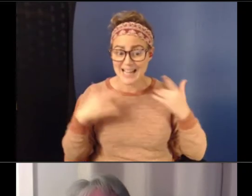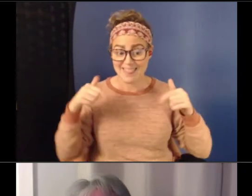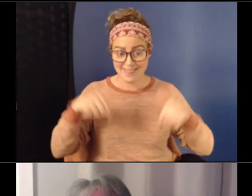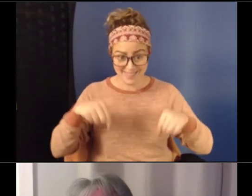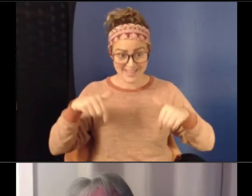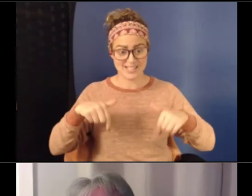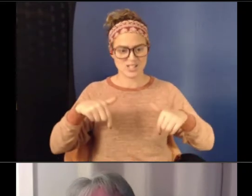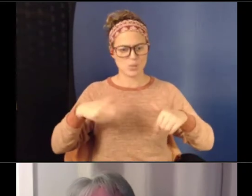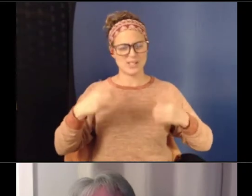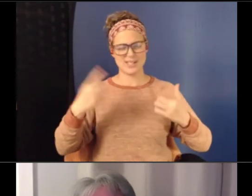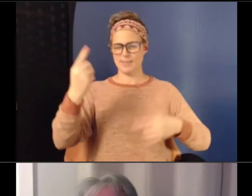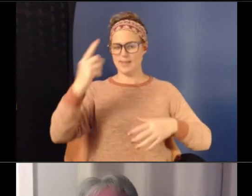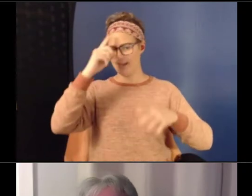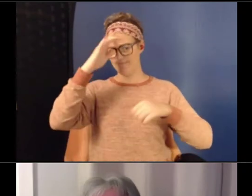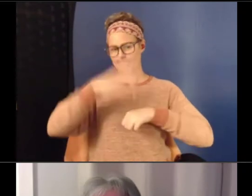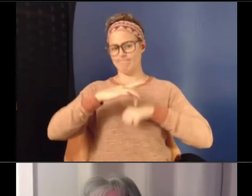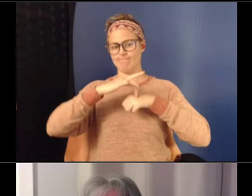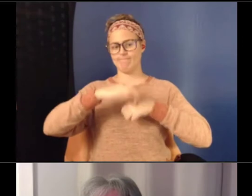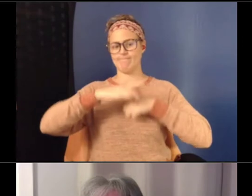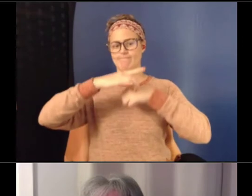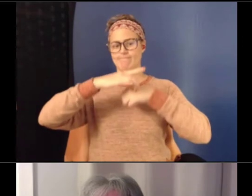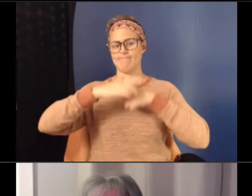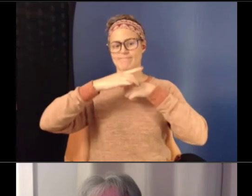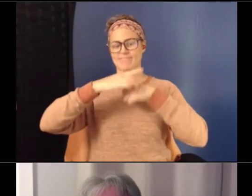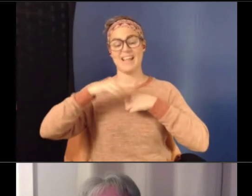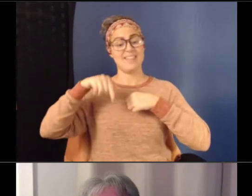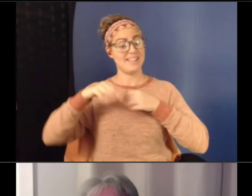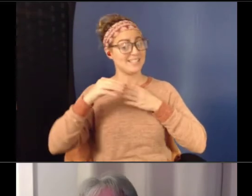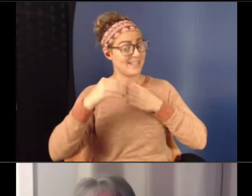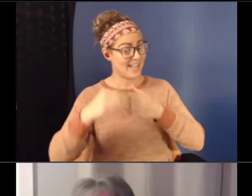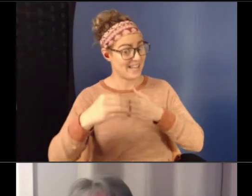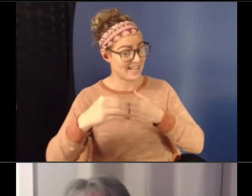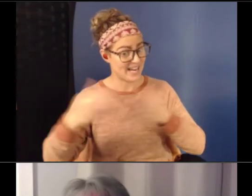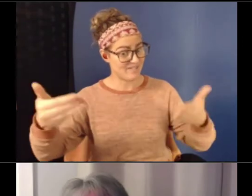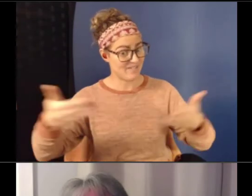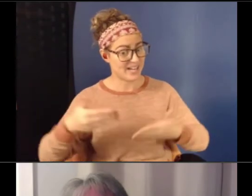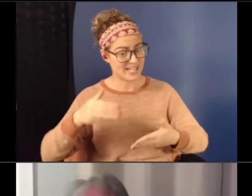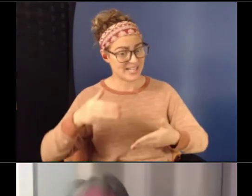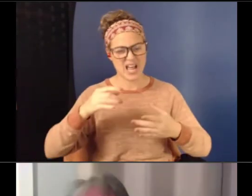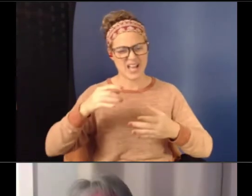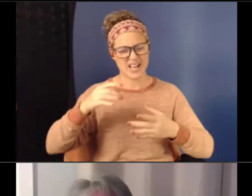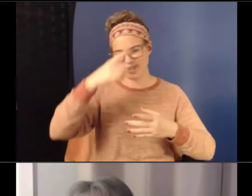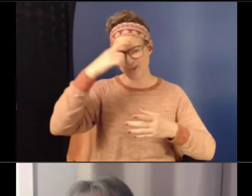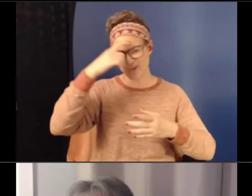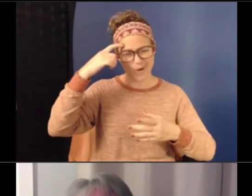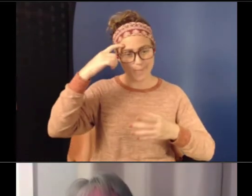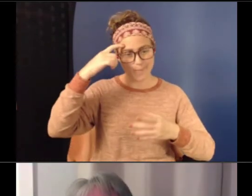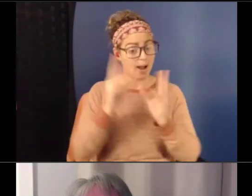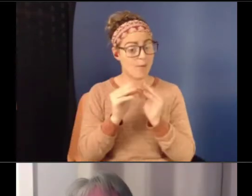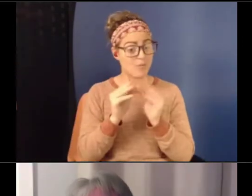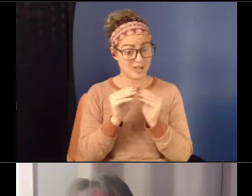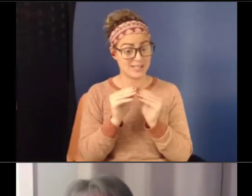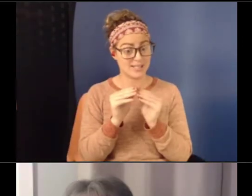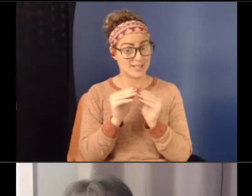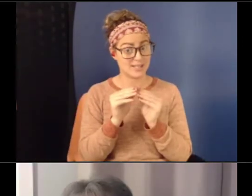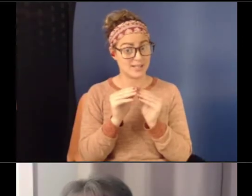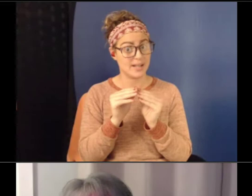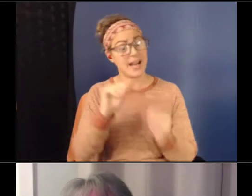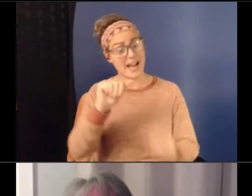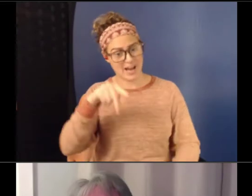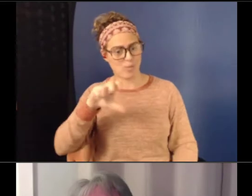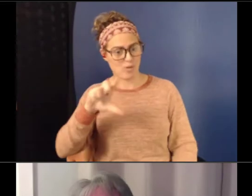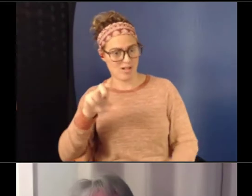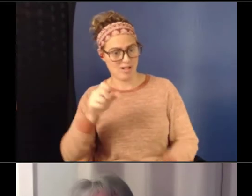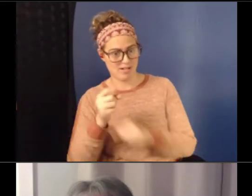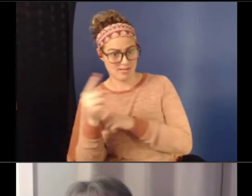This then led to an invite at a trauma conference in April. So for some reason, it's getting traction. That